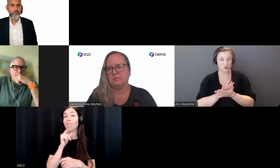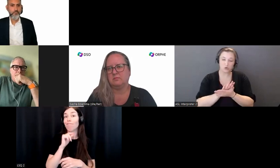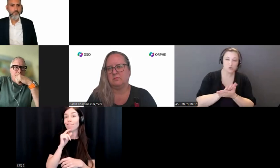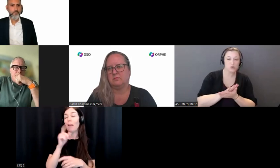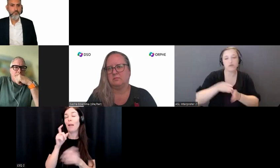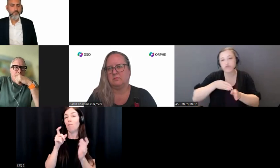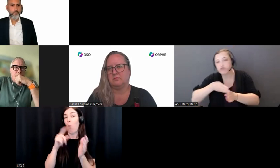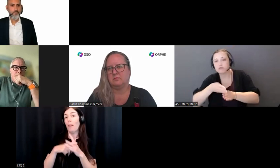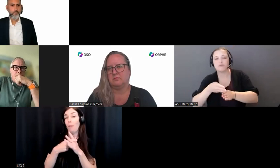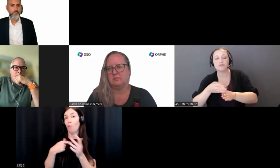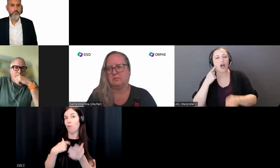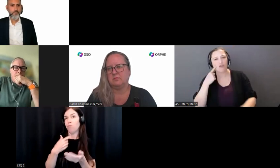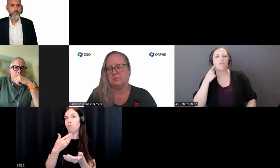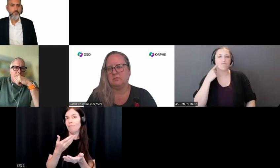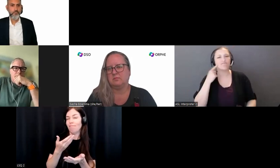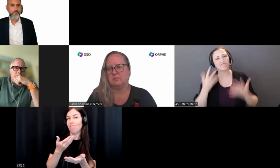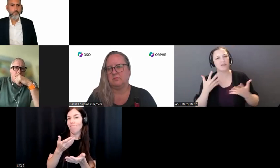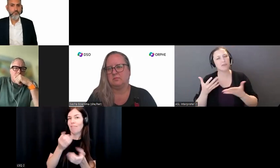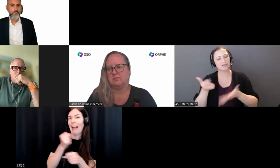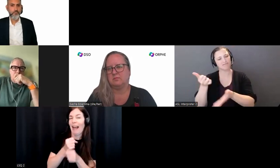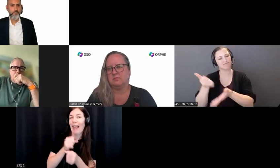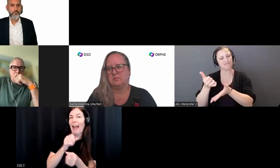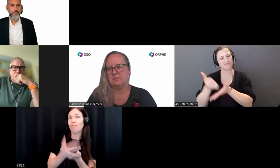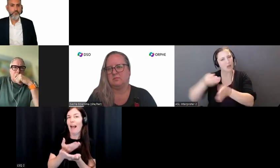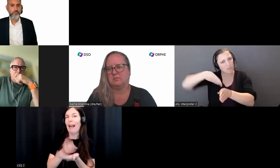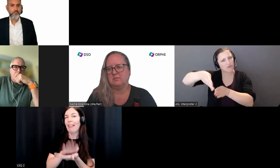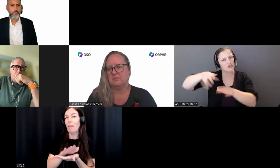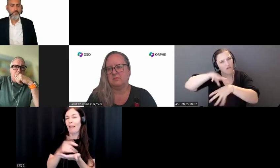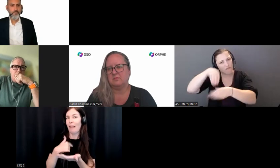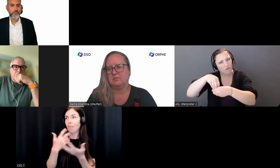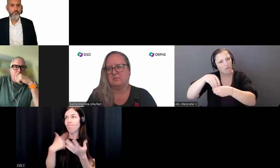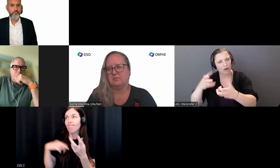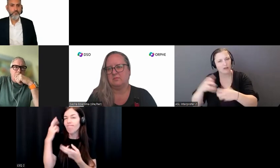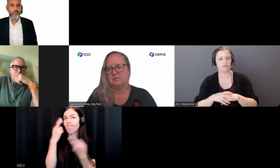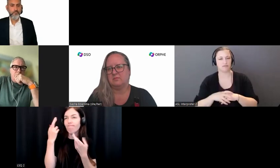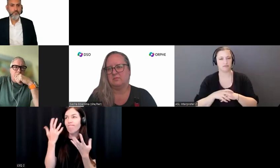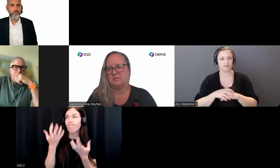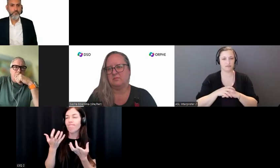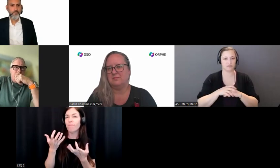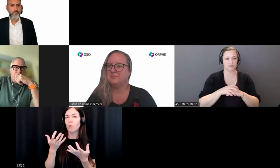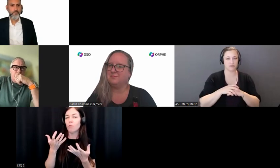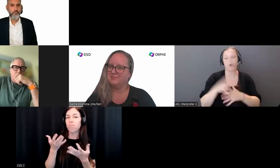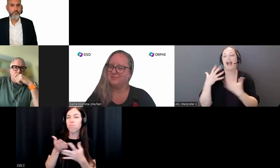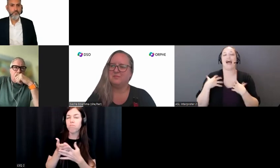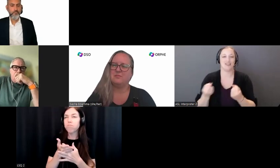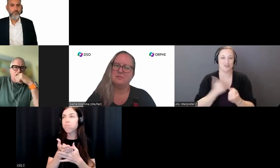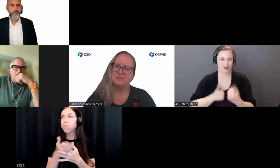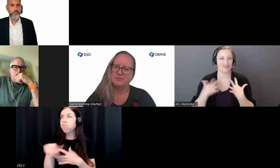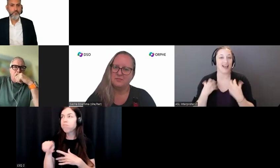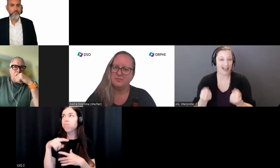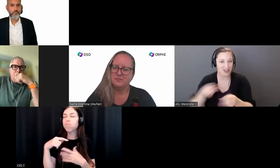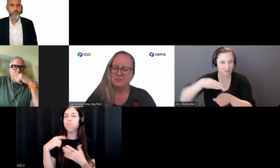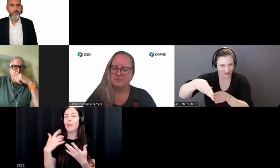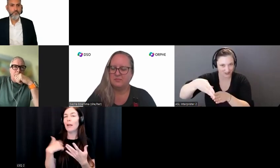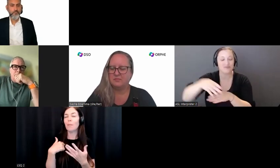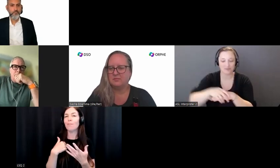into the health profession. I was on the waiting list to be fast-tracked to med school, and it